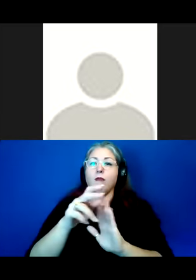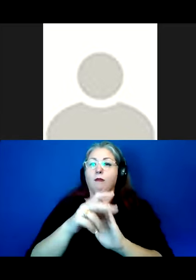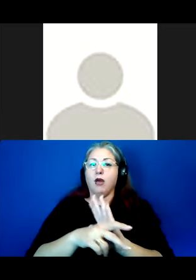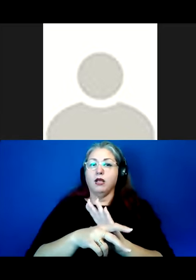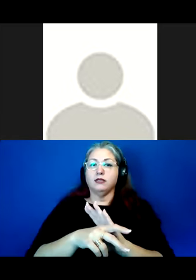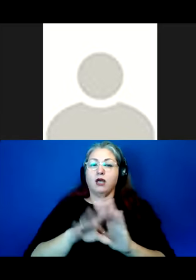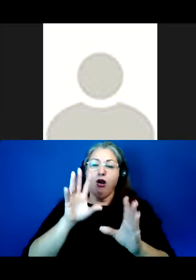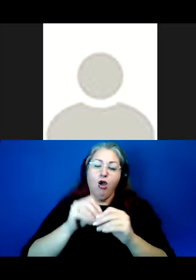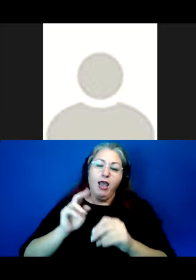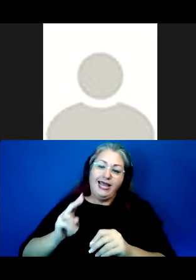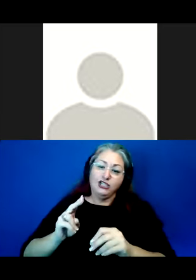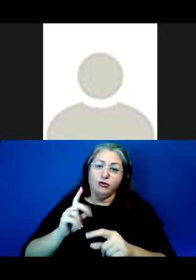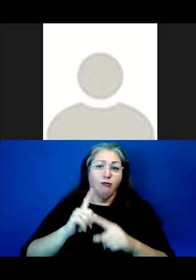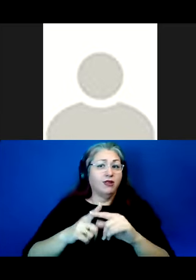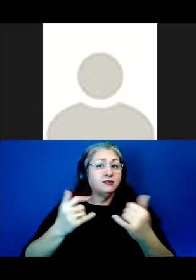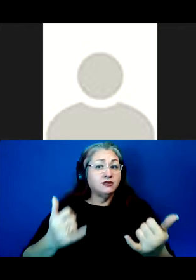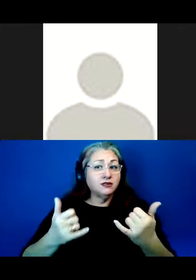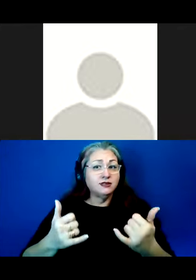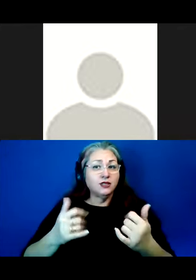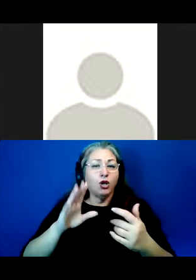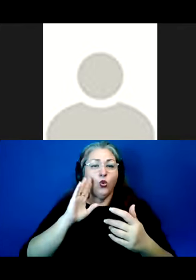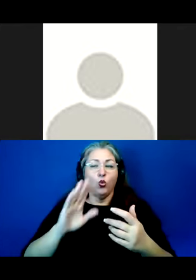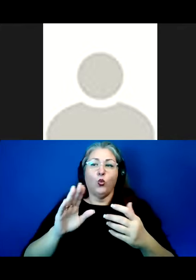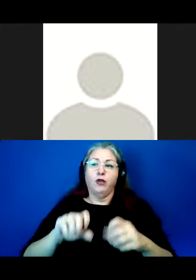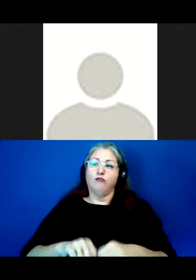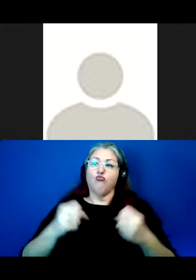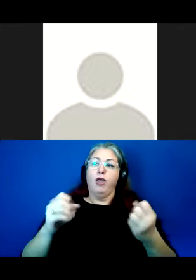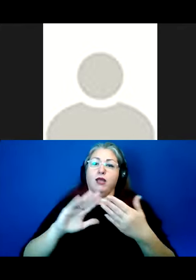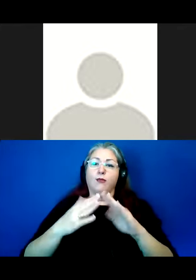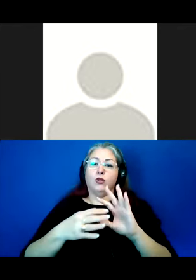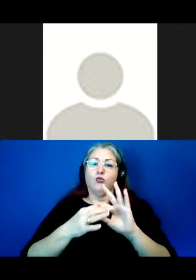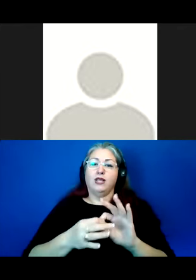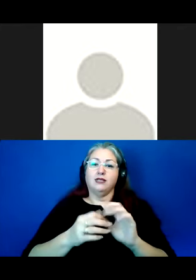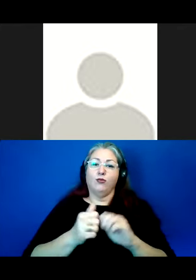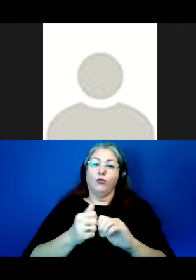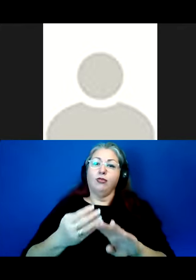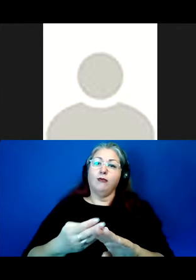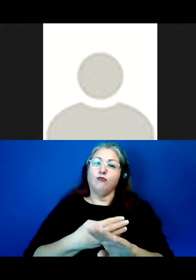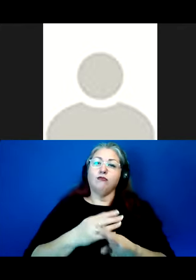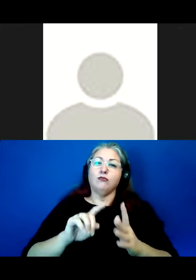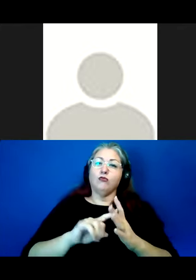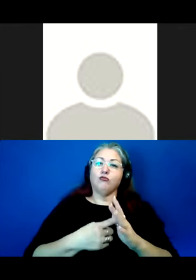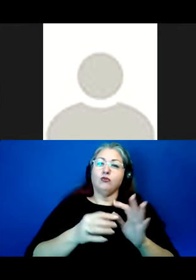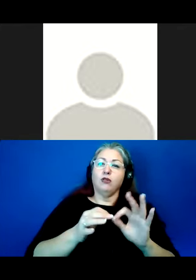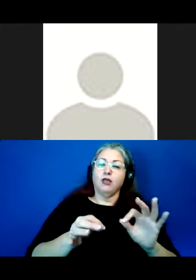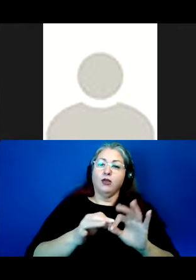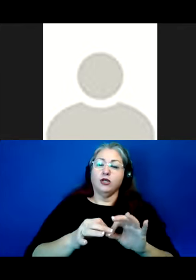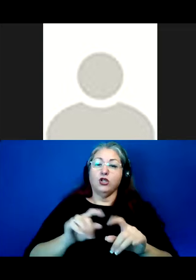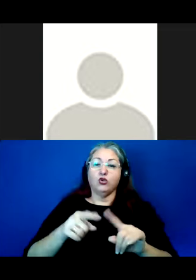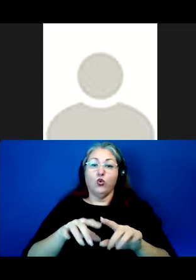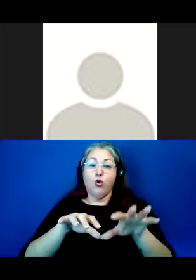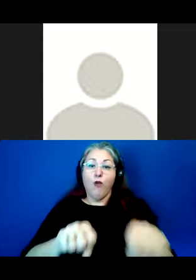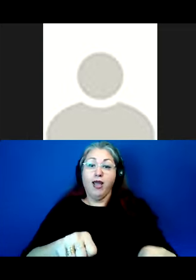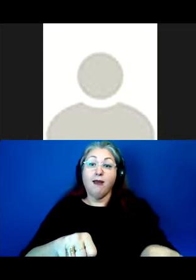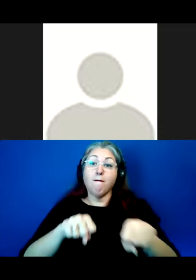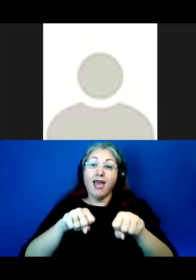historical and contemporary that sever communities relationships to their original languages. Reclamation is about recognizing